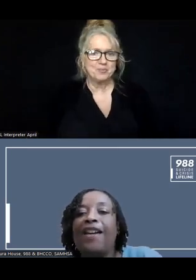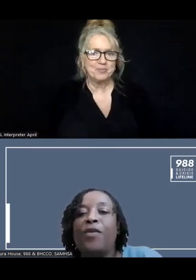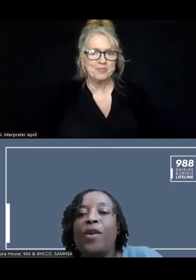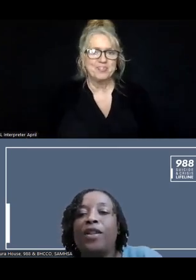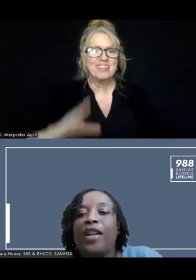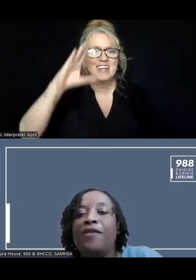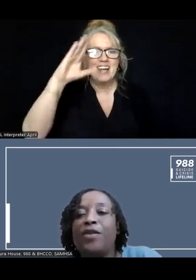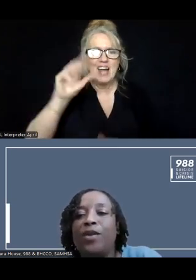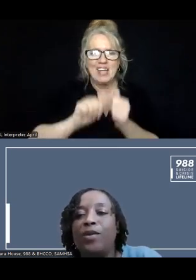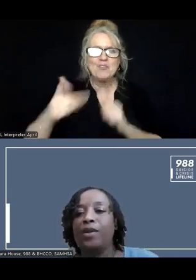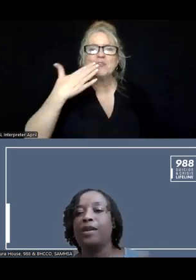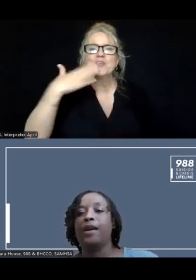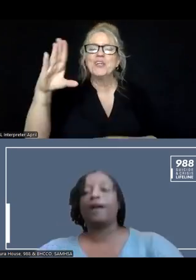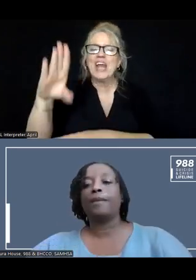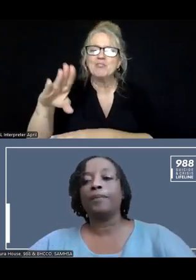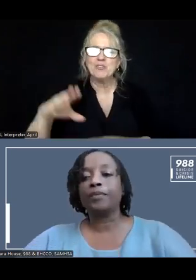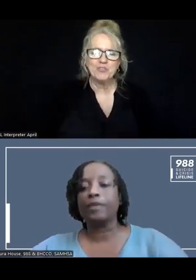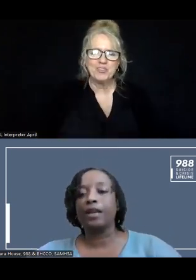Hi, everyone. Good afternoon.